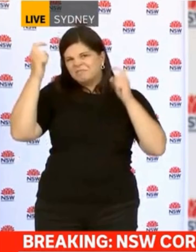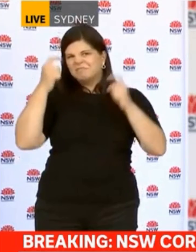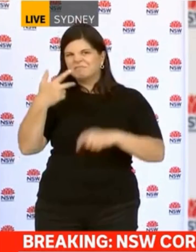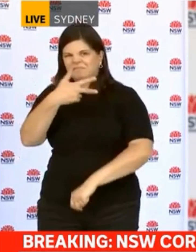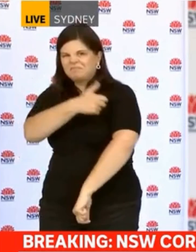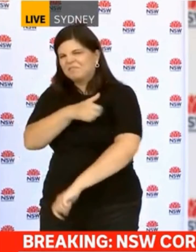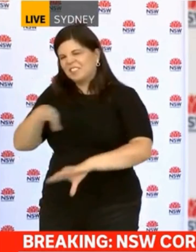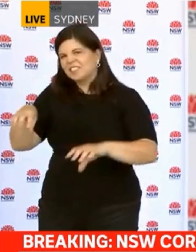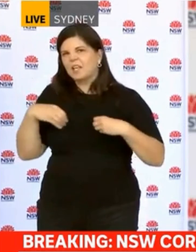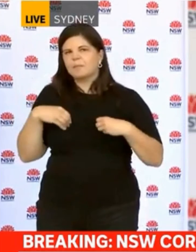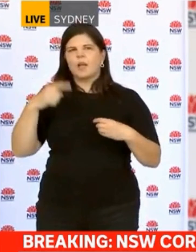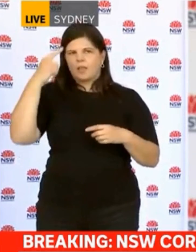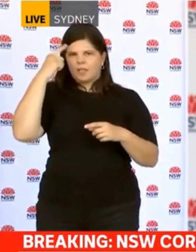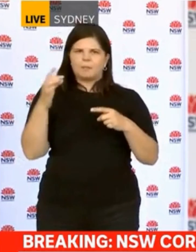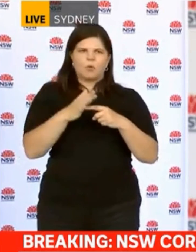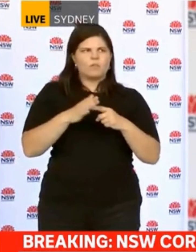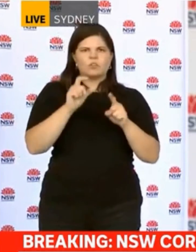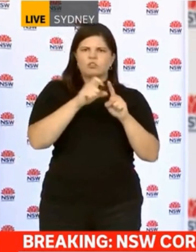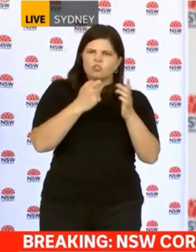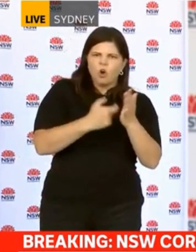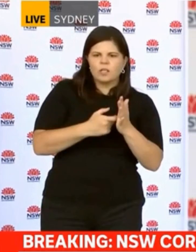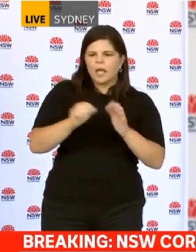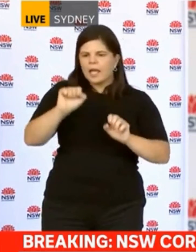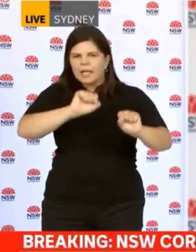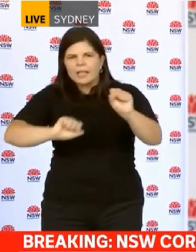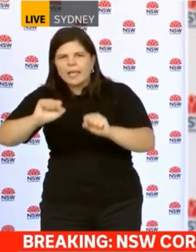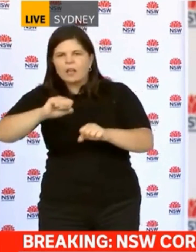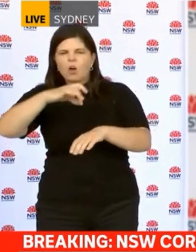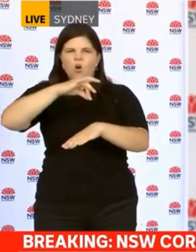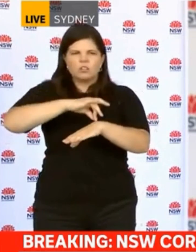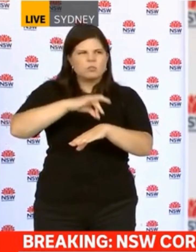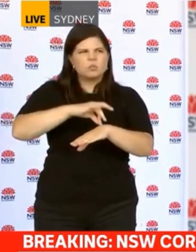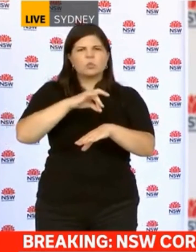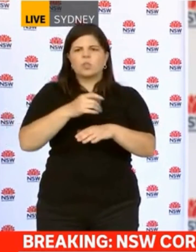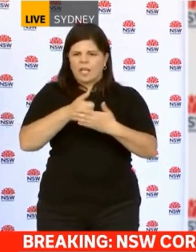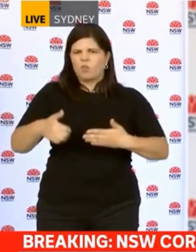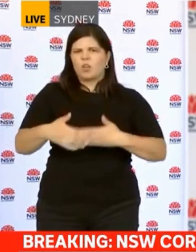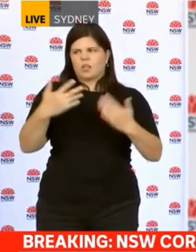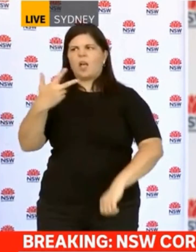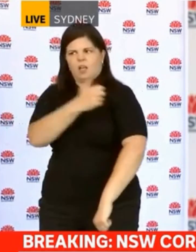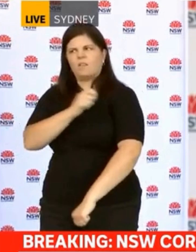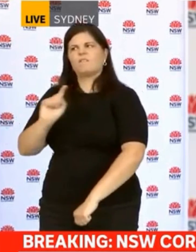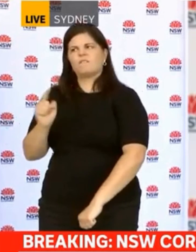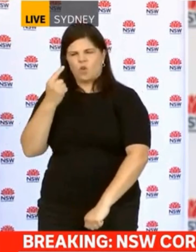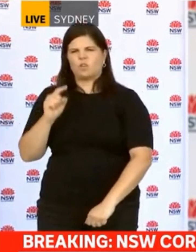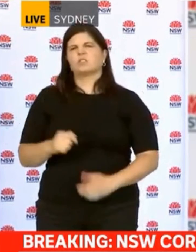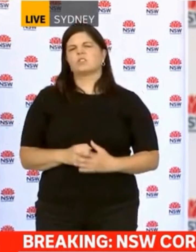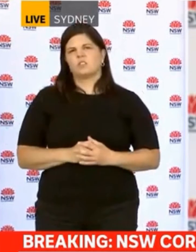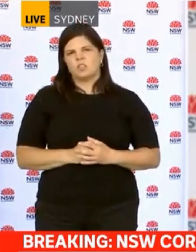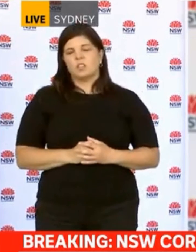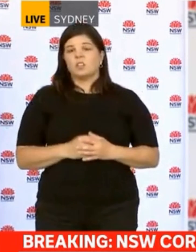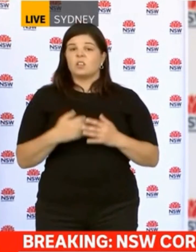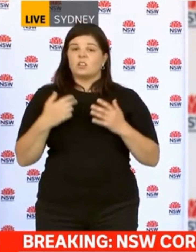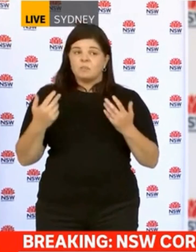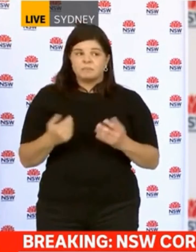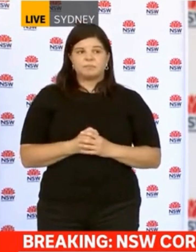first instance, it's important for our frontline workers, our healthcare workers, our cleaners, people who are exposed to the virus every day, to have access to it first. But I